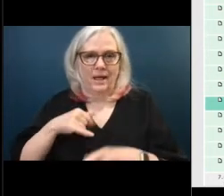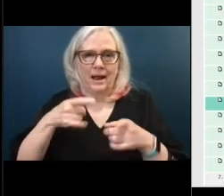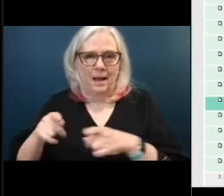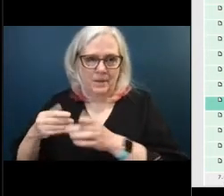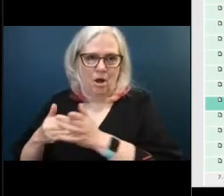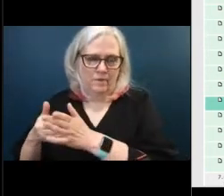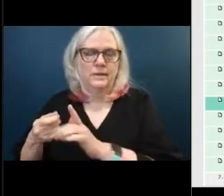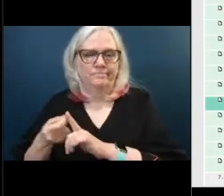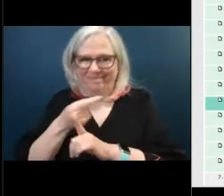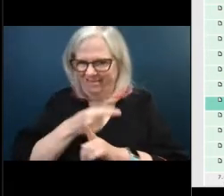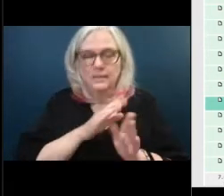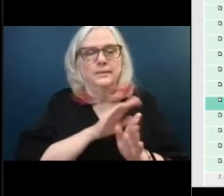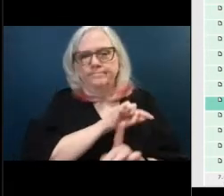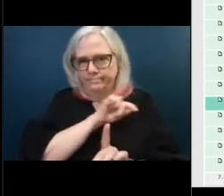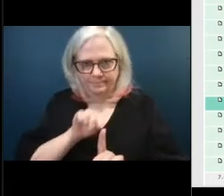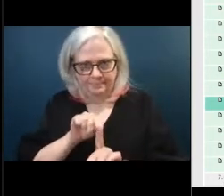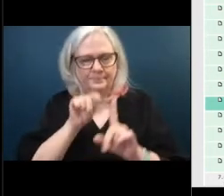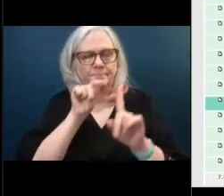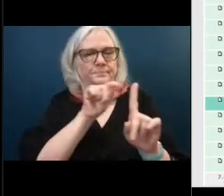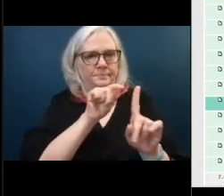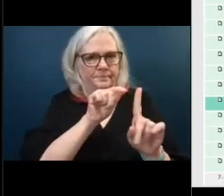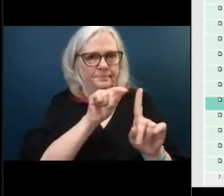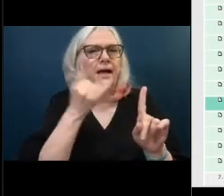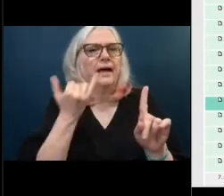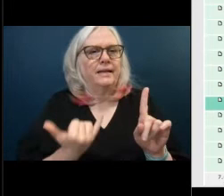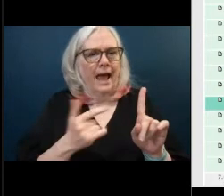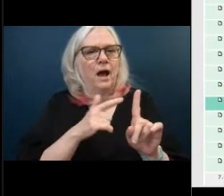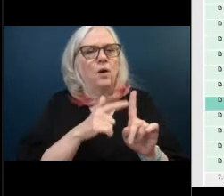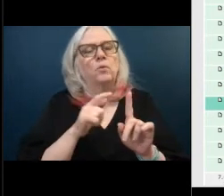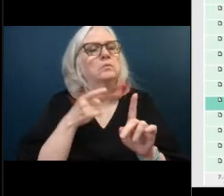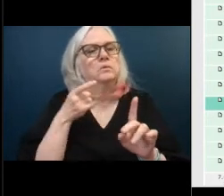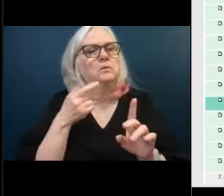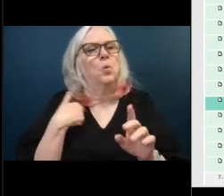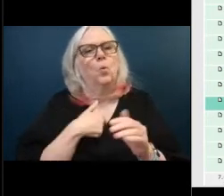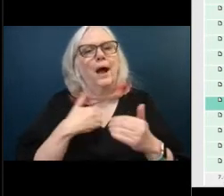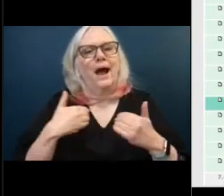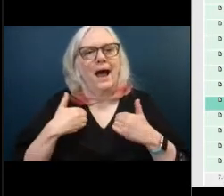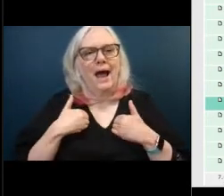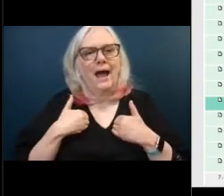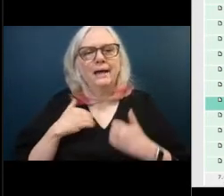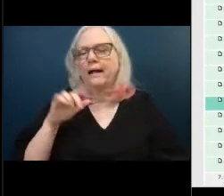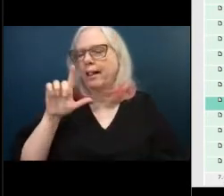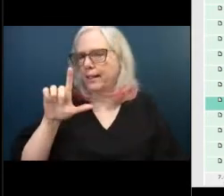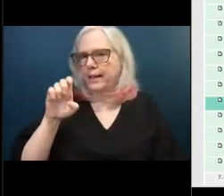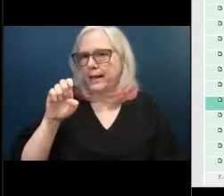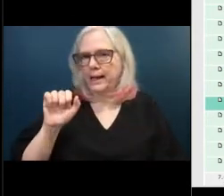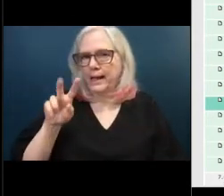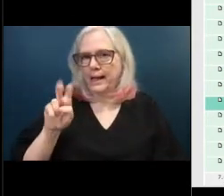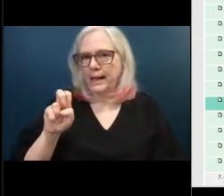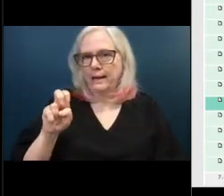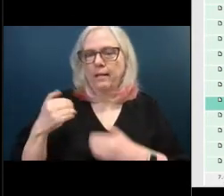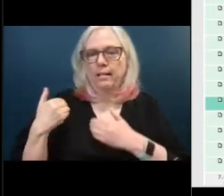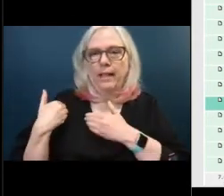um so basically we had a uh leave liability issue with things